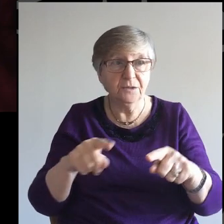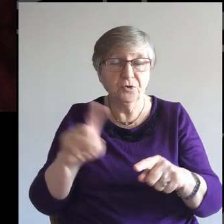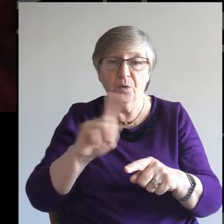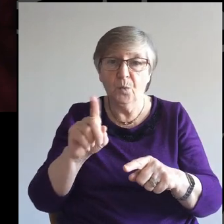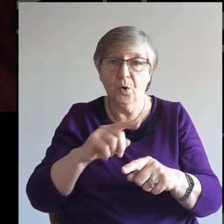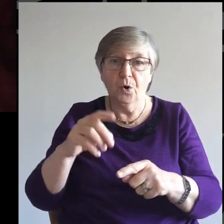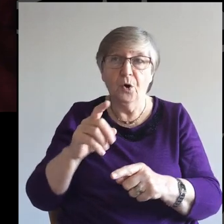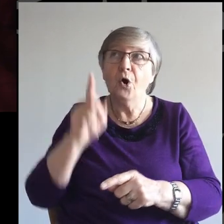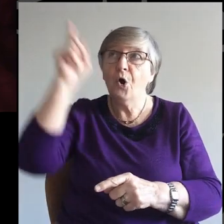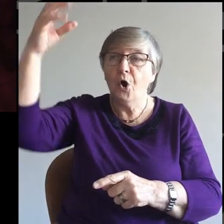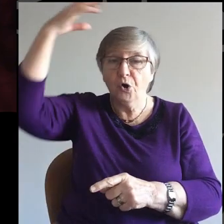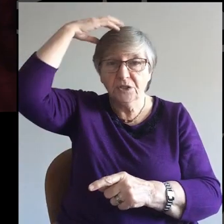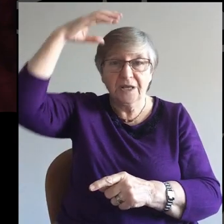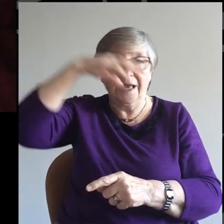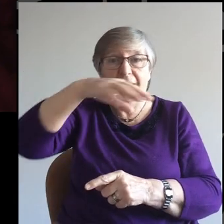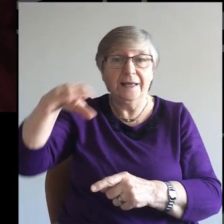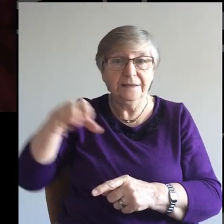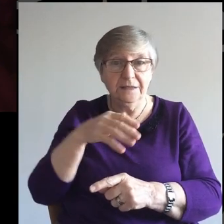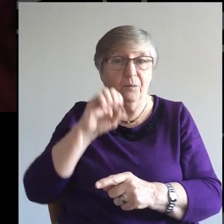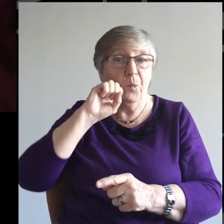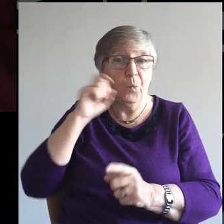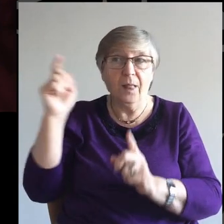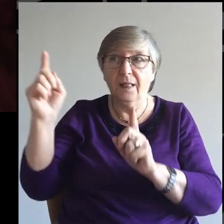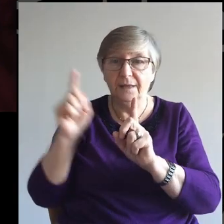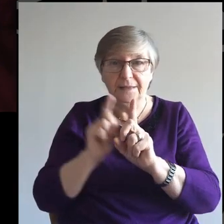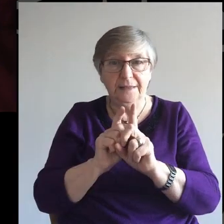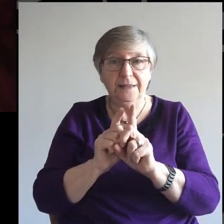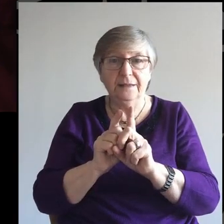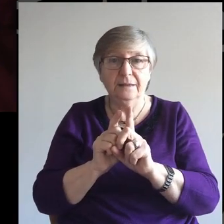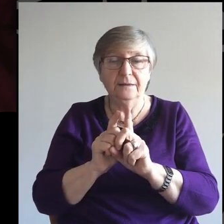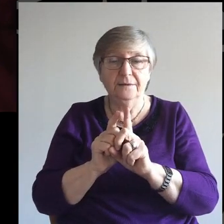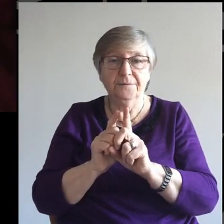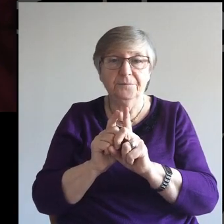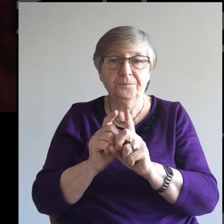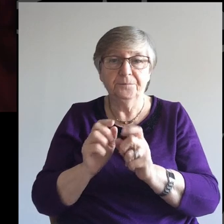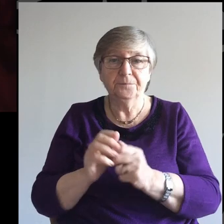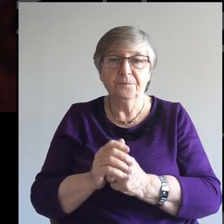the kingdom of God having become close or drawn near.